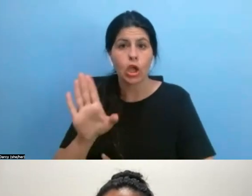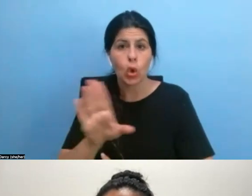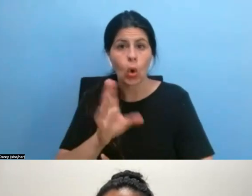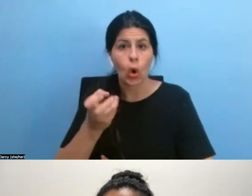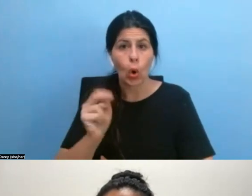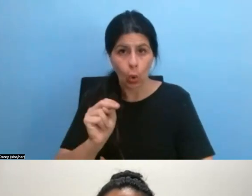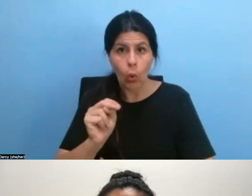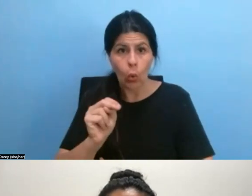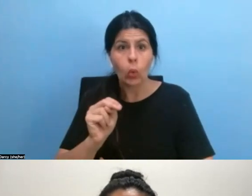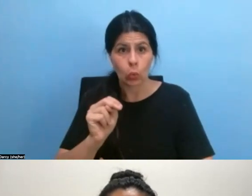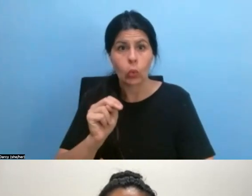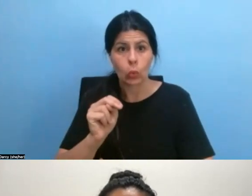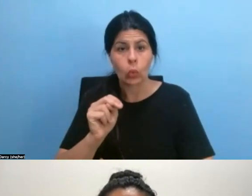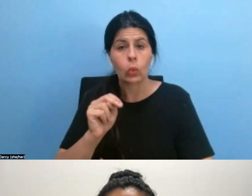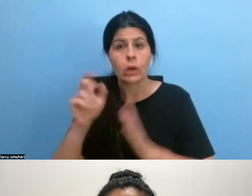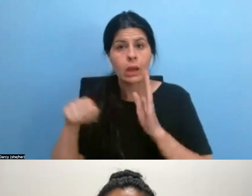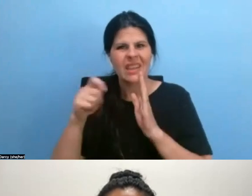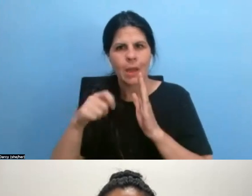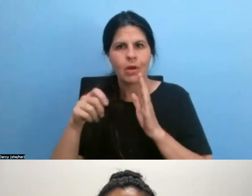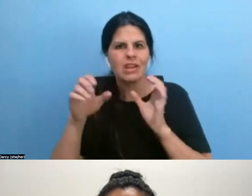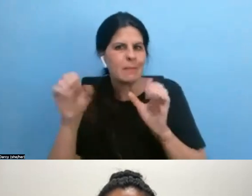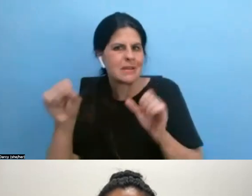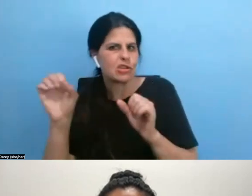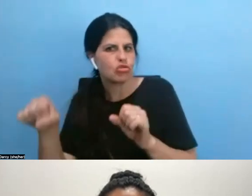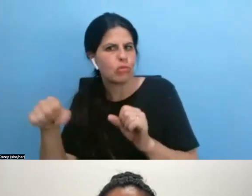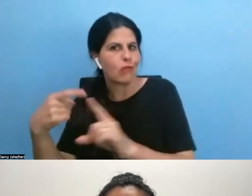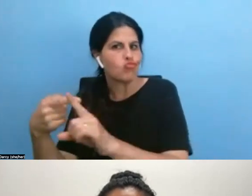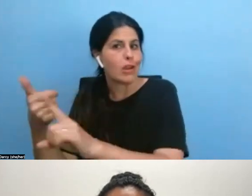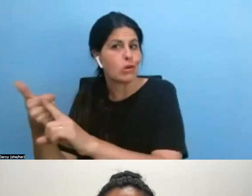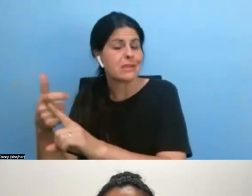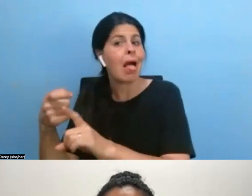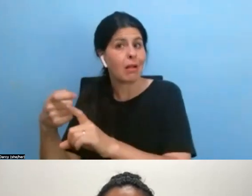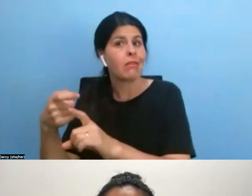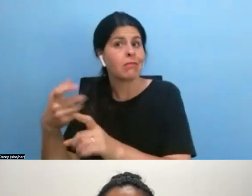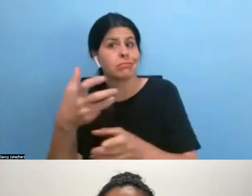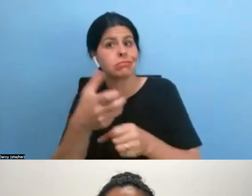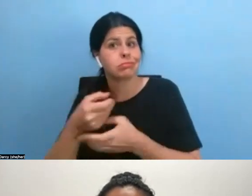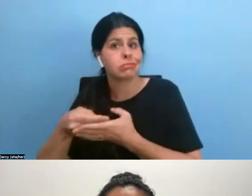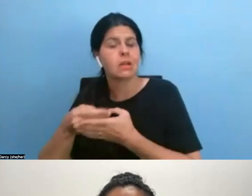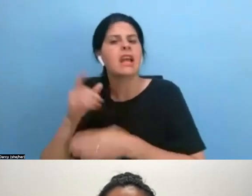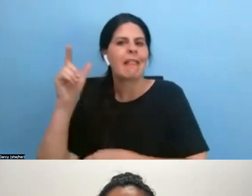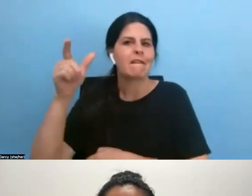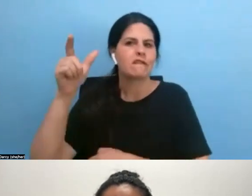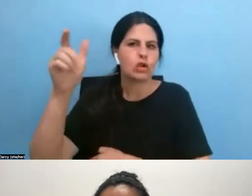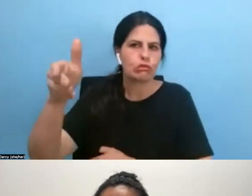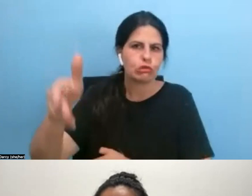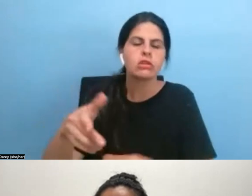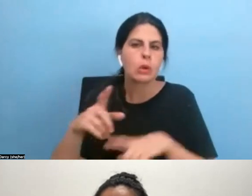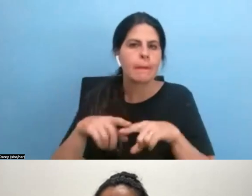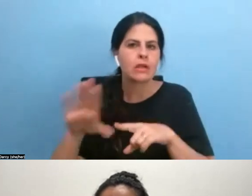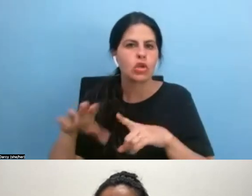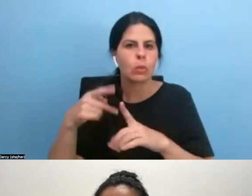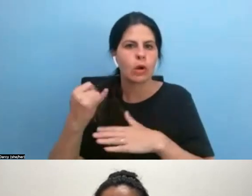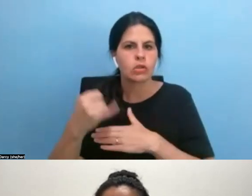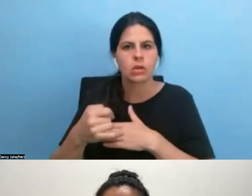potential to rent it out in the future is what I would say. But again, it really depends on your project. I would say it's, not just a